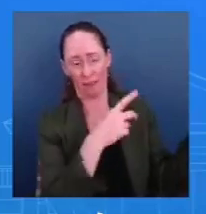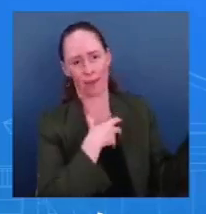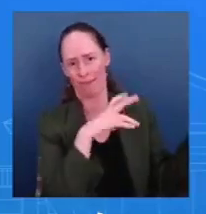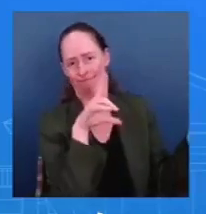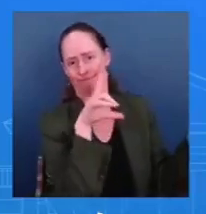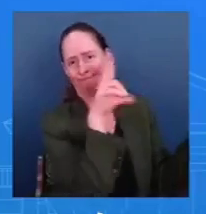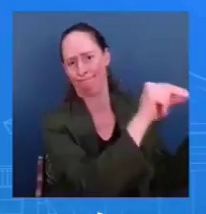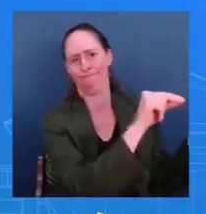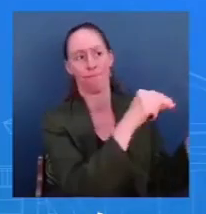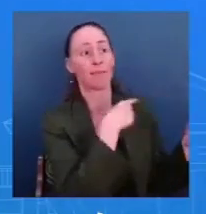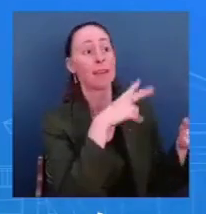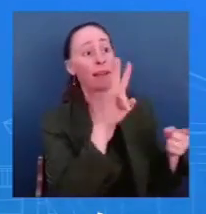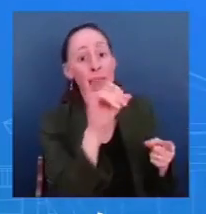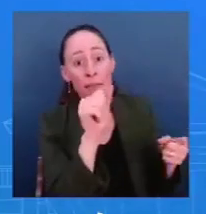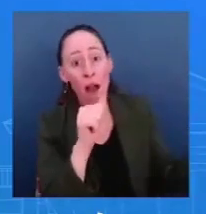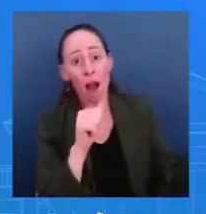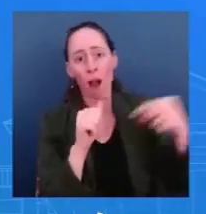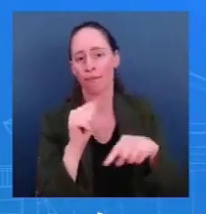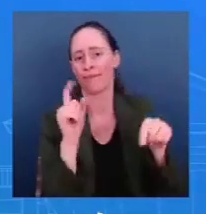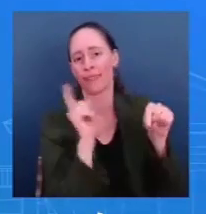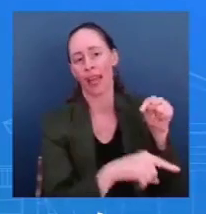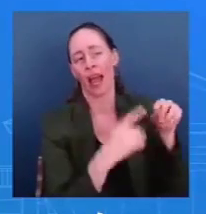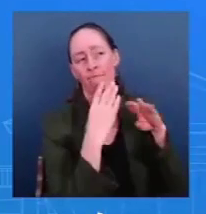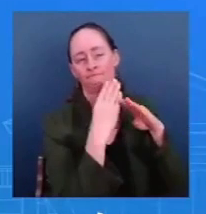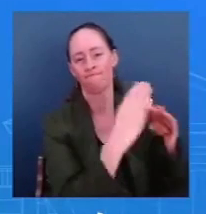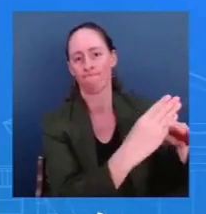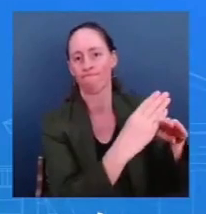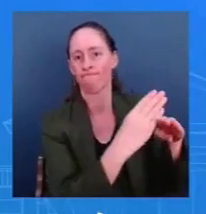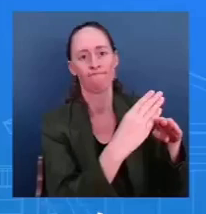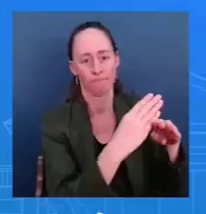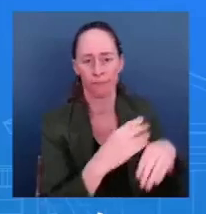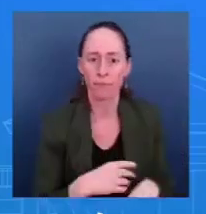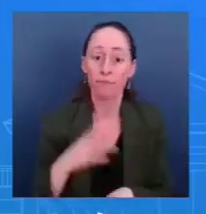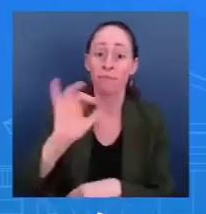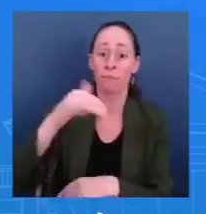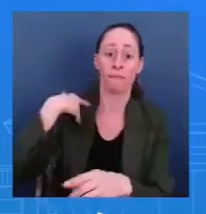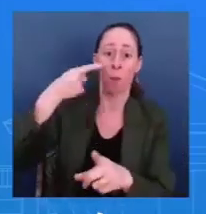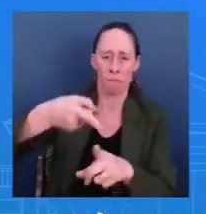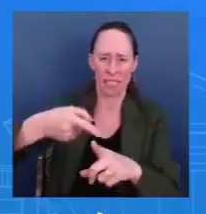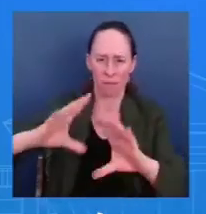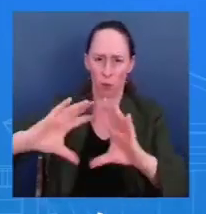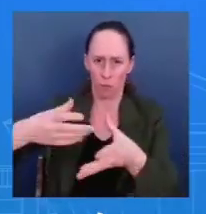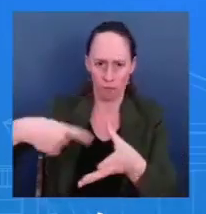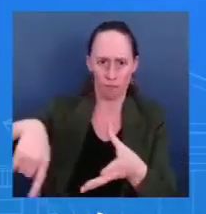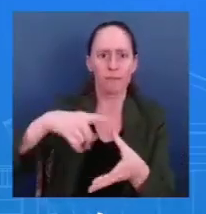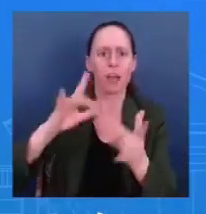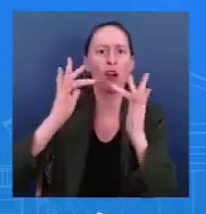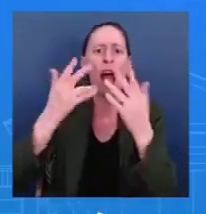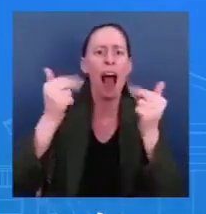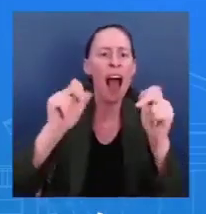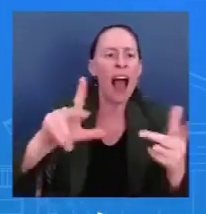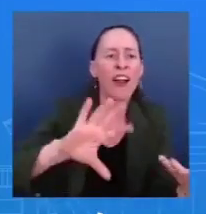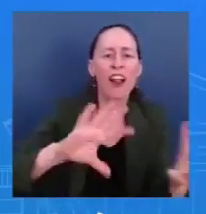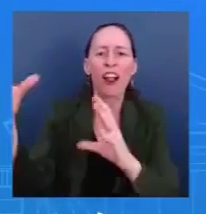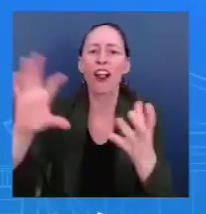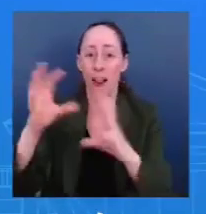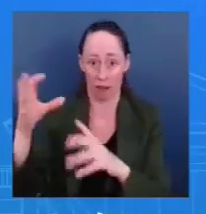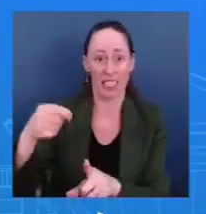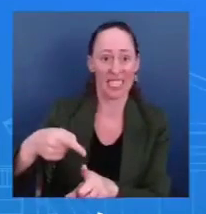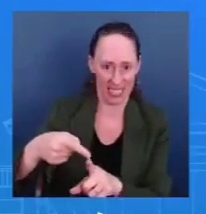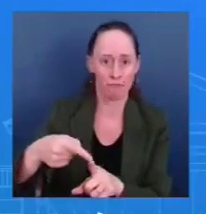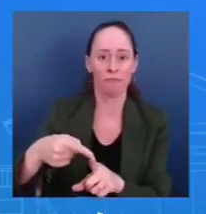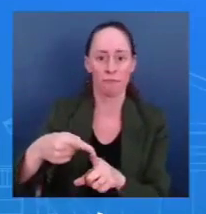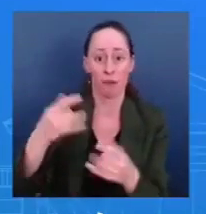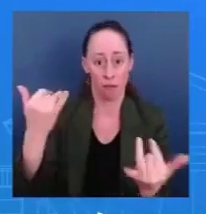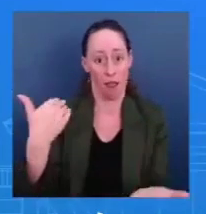associated with a Russian hacking group that's named Russian Angry Hackers Did It, or Ra-Did for short, as it's also known.